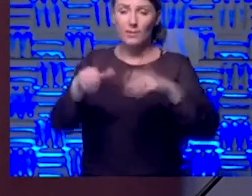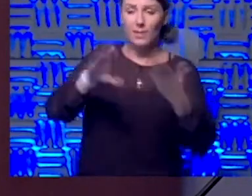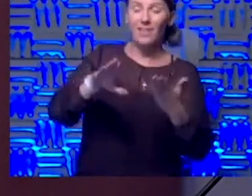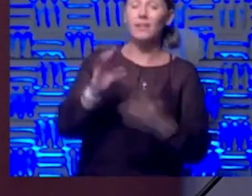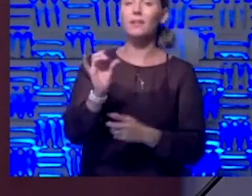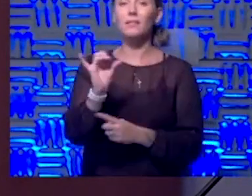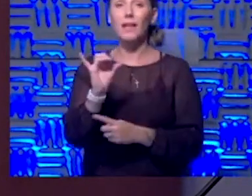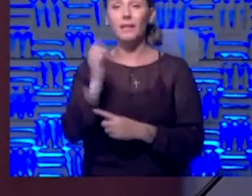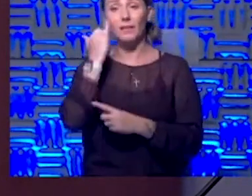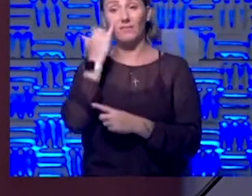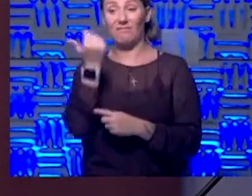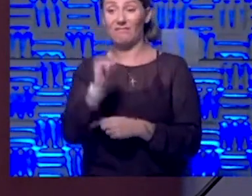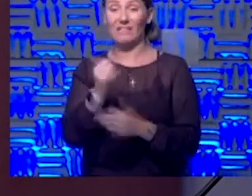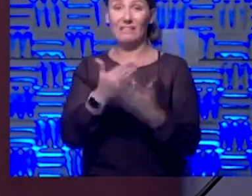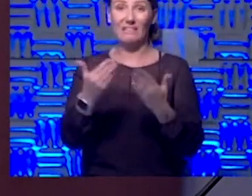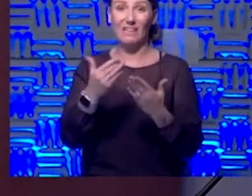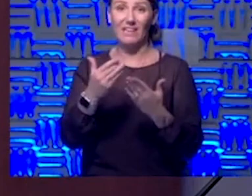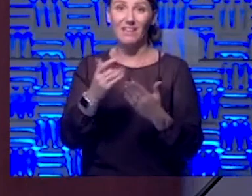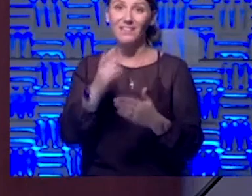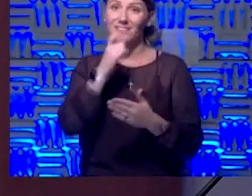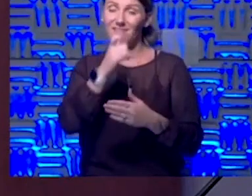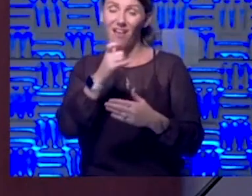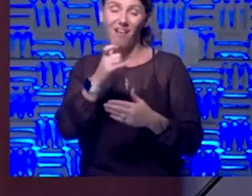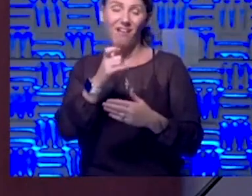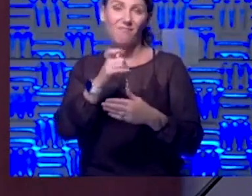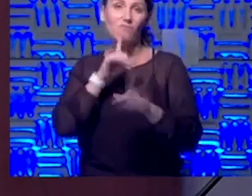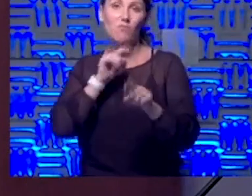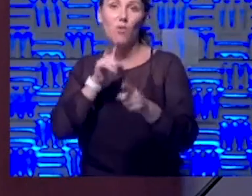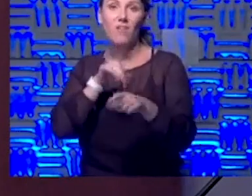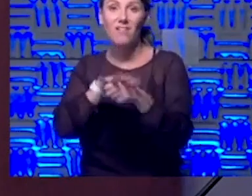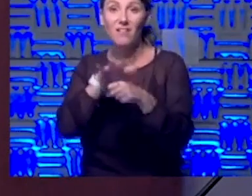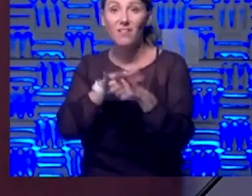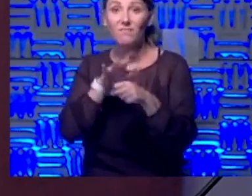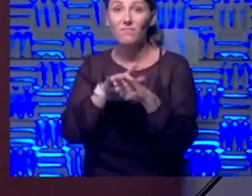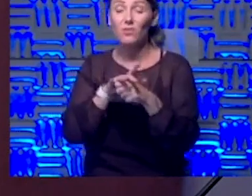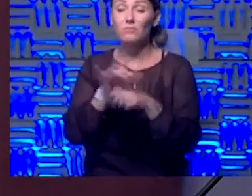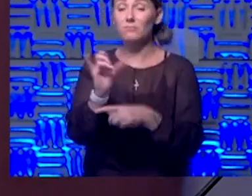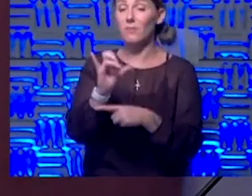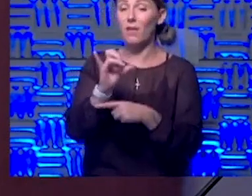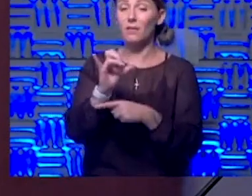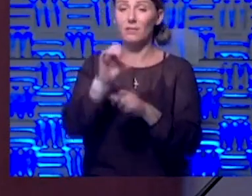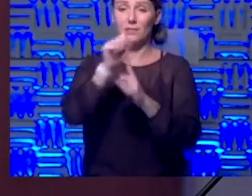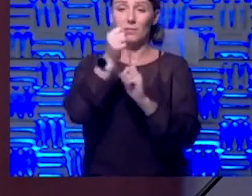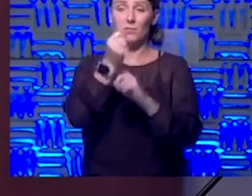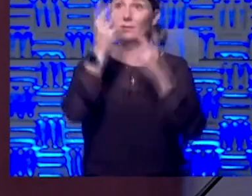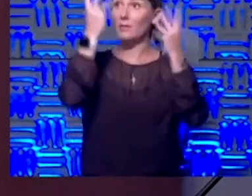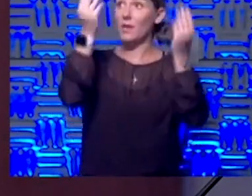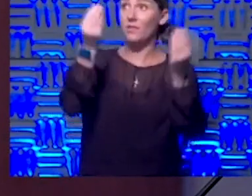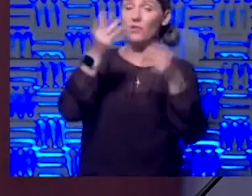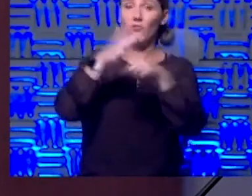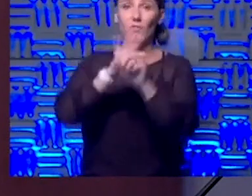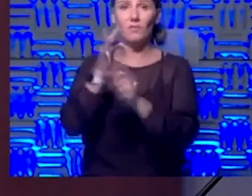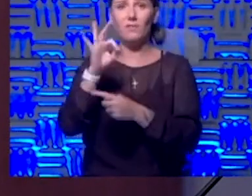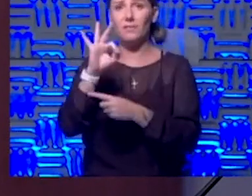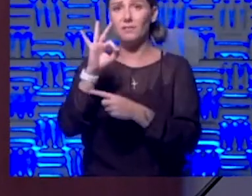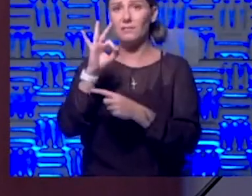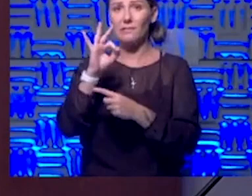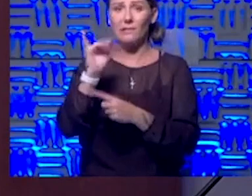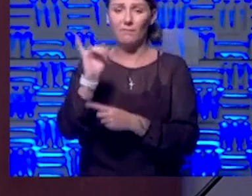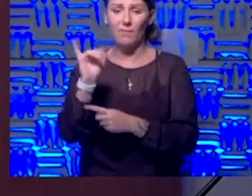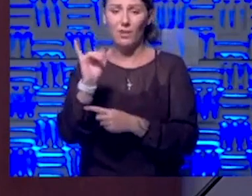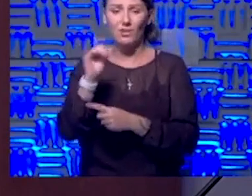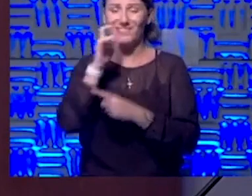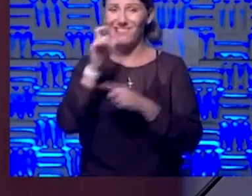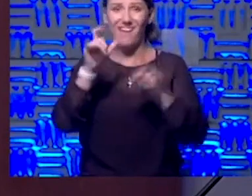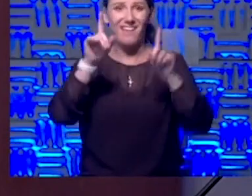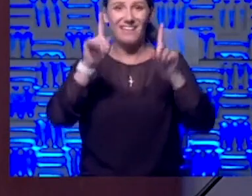if anything, it's underreported. Because there's likely cases out there of COVID-19 infection that are not